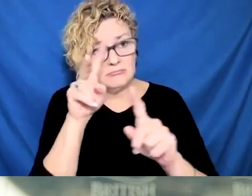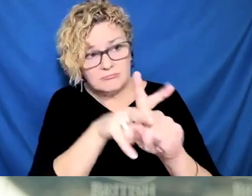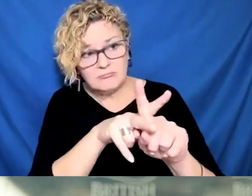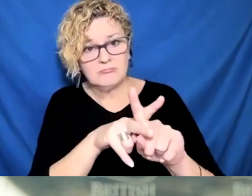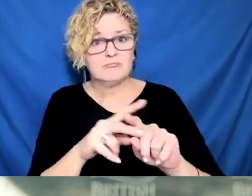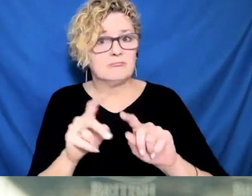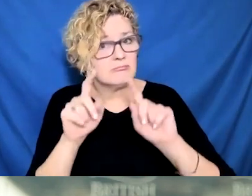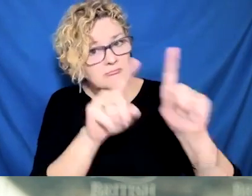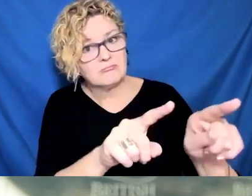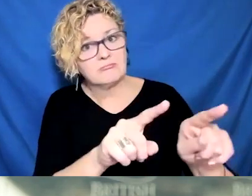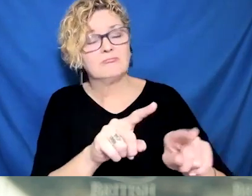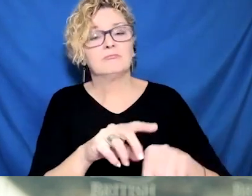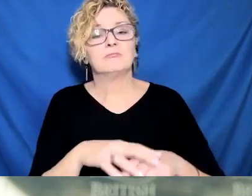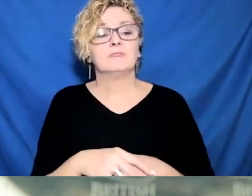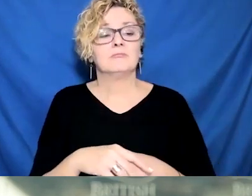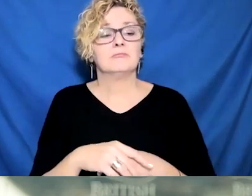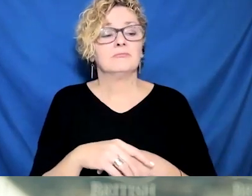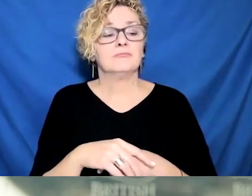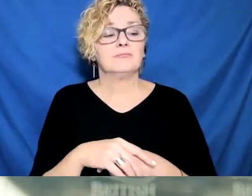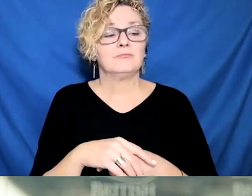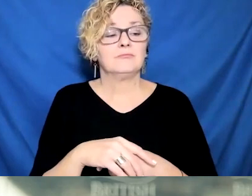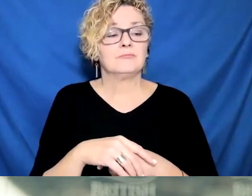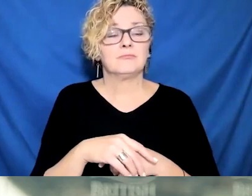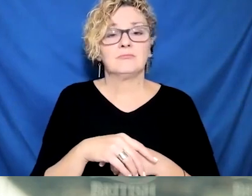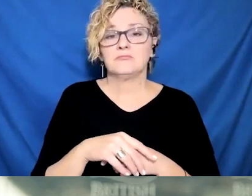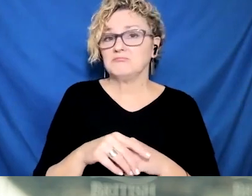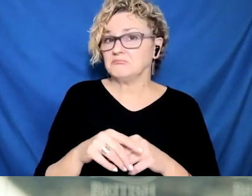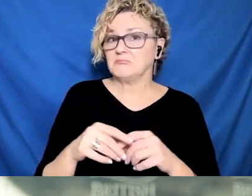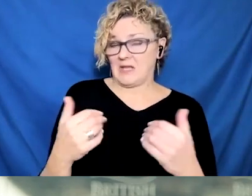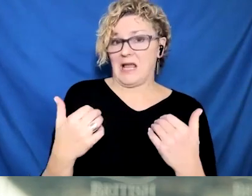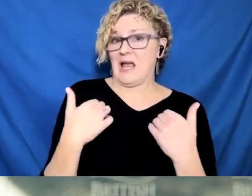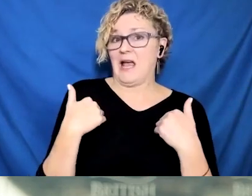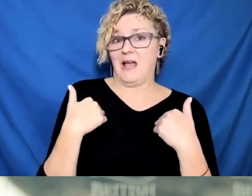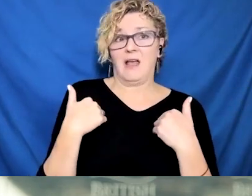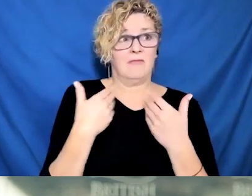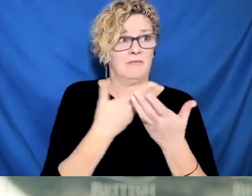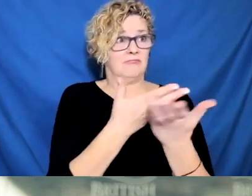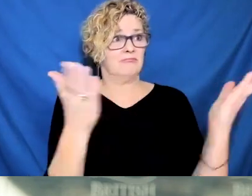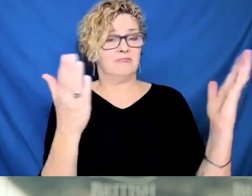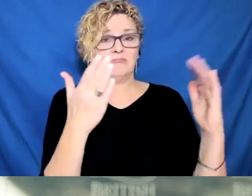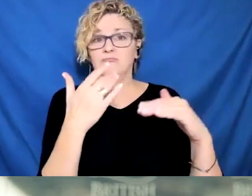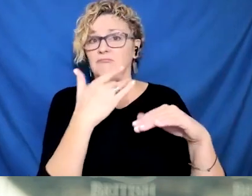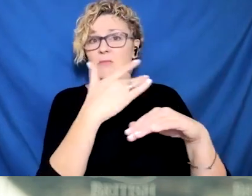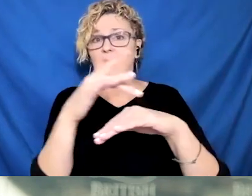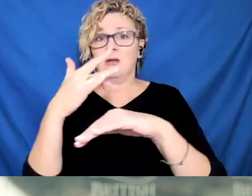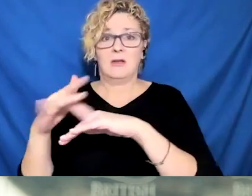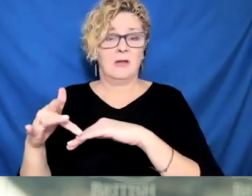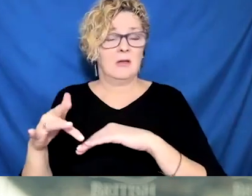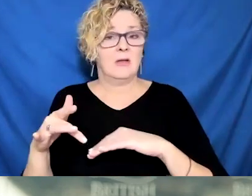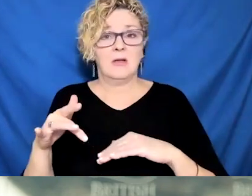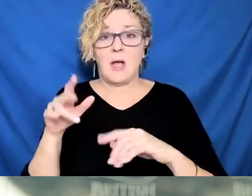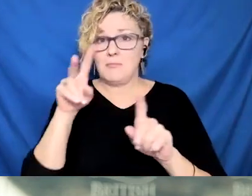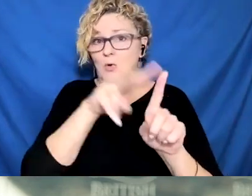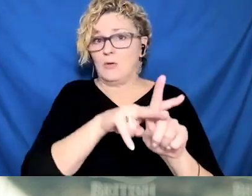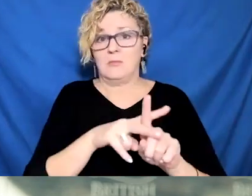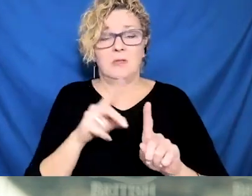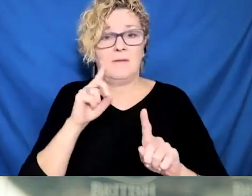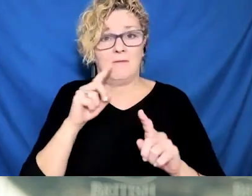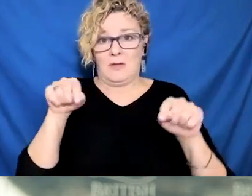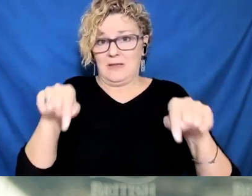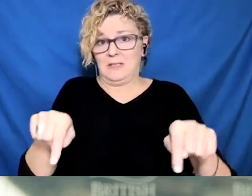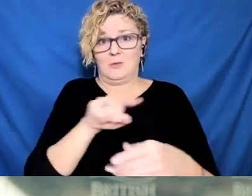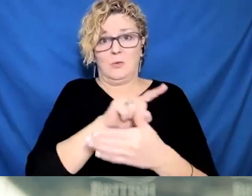that are suitable for self-administered use. This week, we will be delivering, we will be delivering and allocating those tests